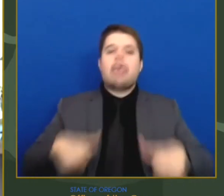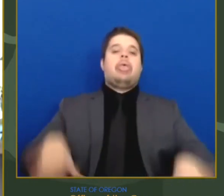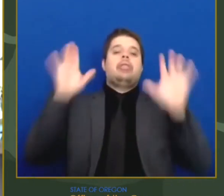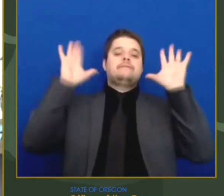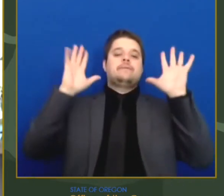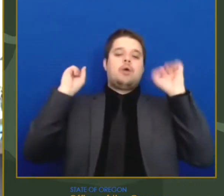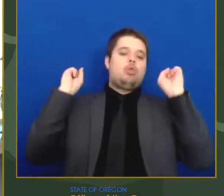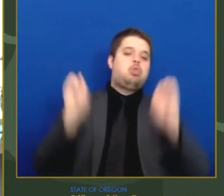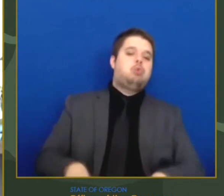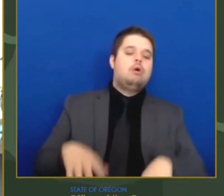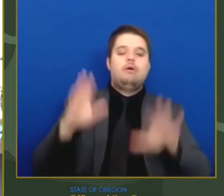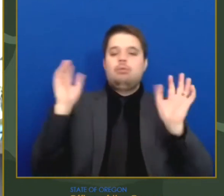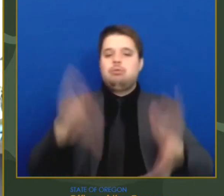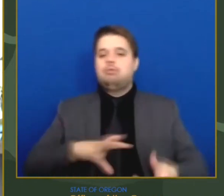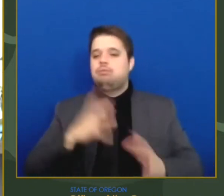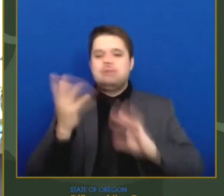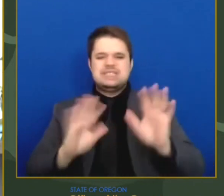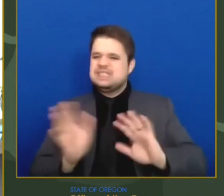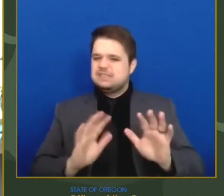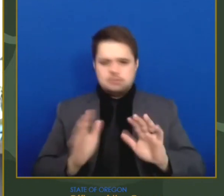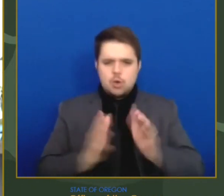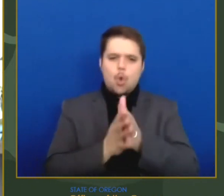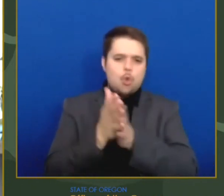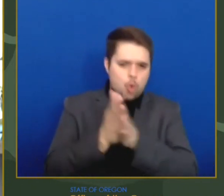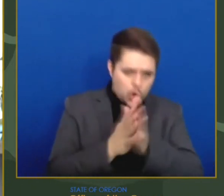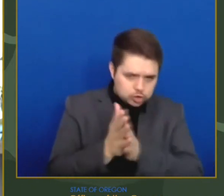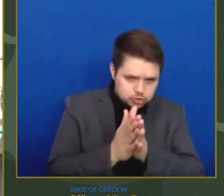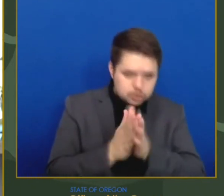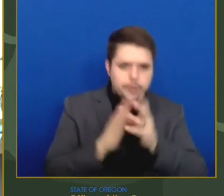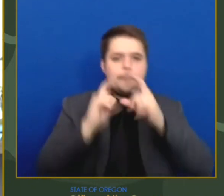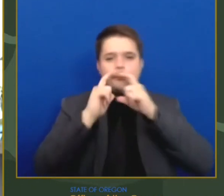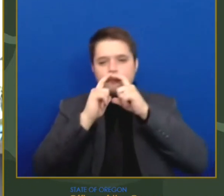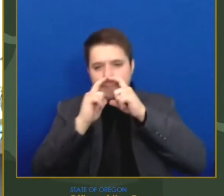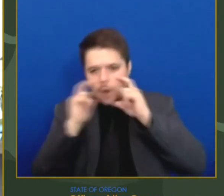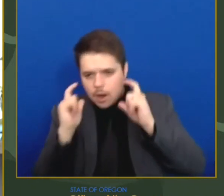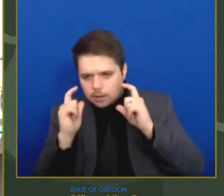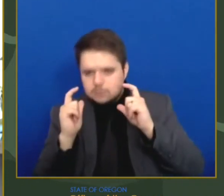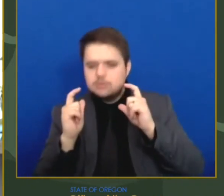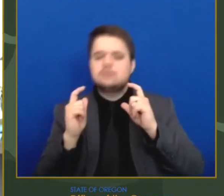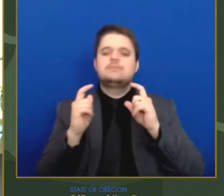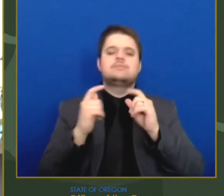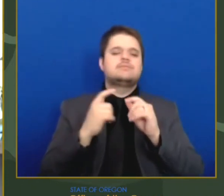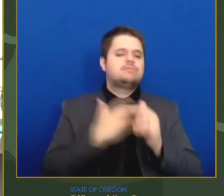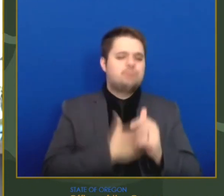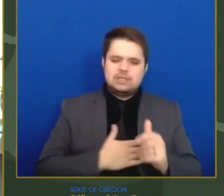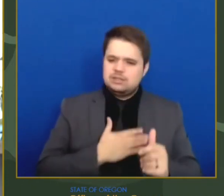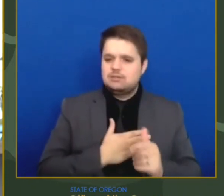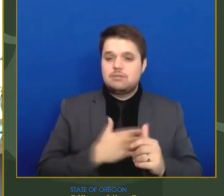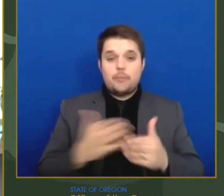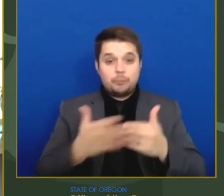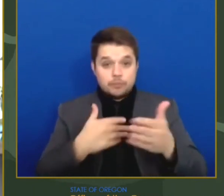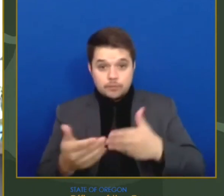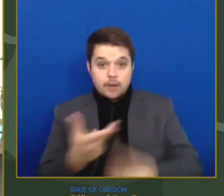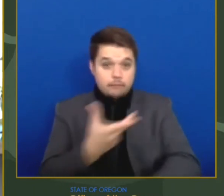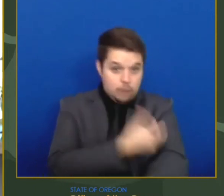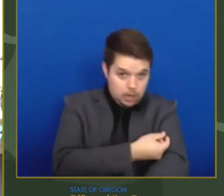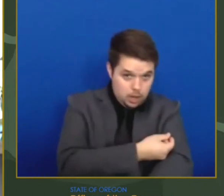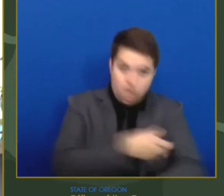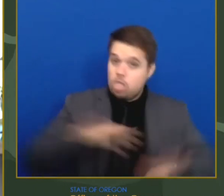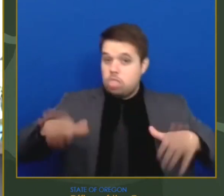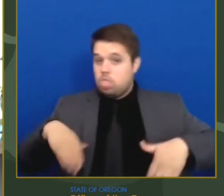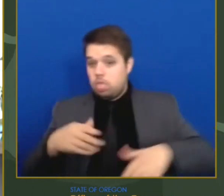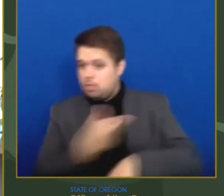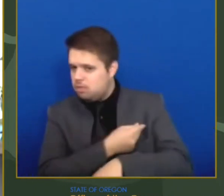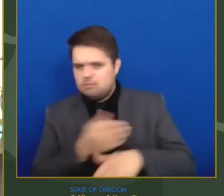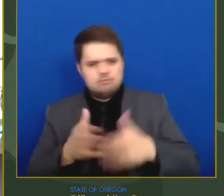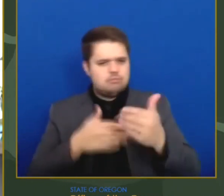hygiene, and mask wearing, whether or not you've been vaccinated against COVID-19. As we heard,